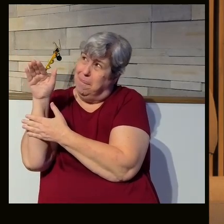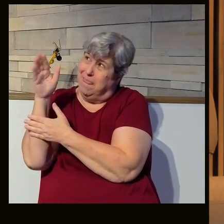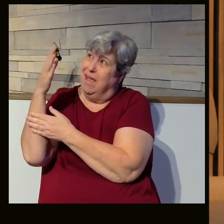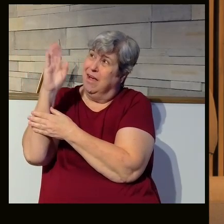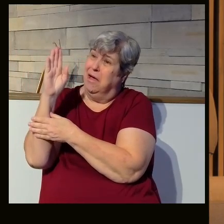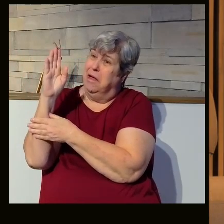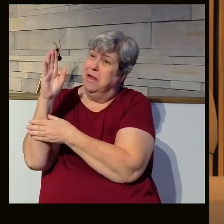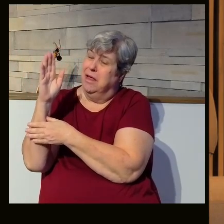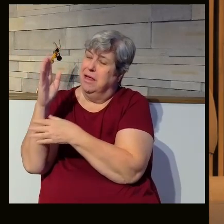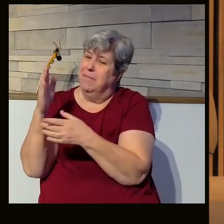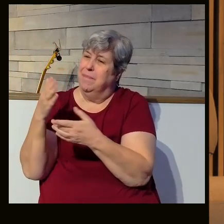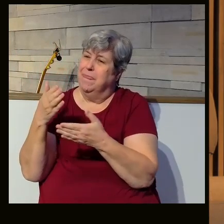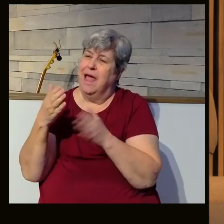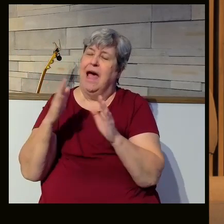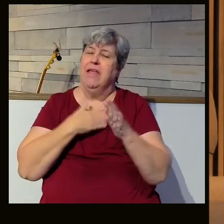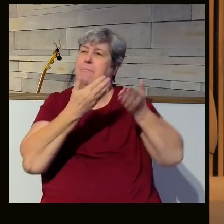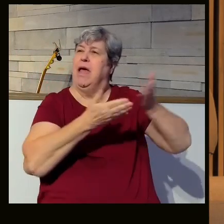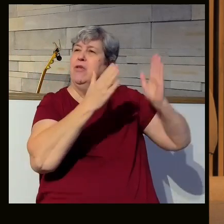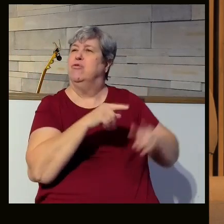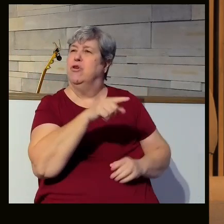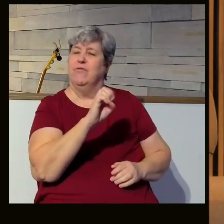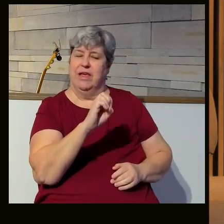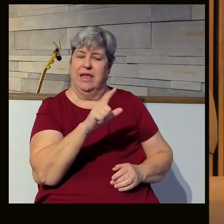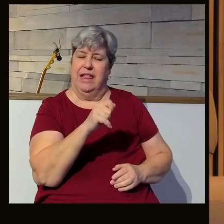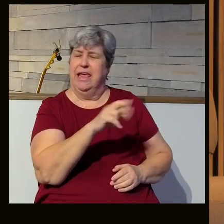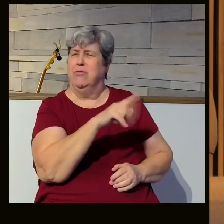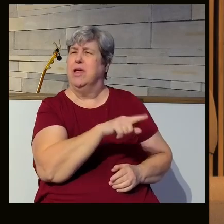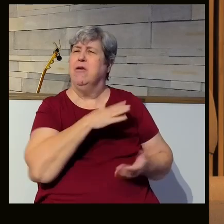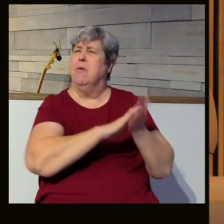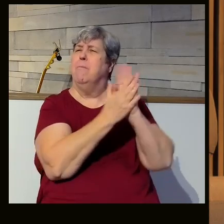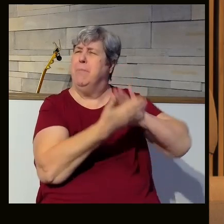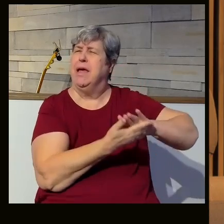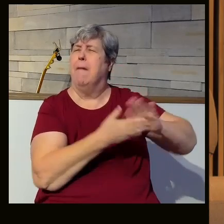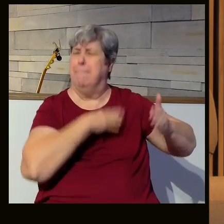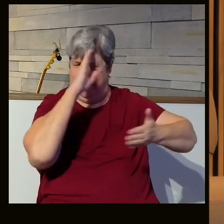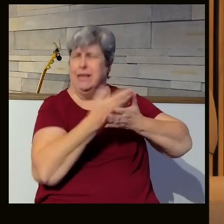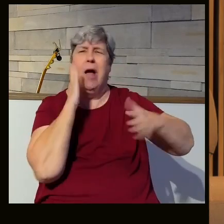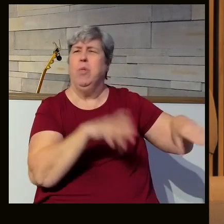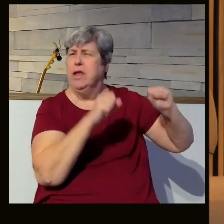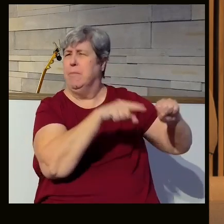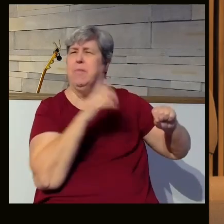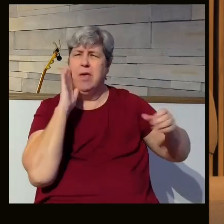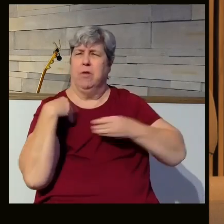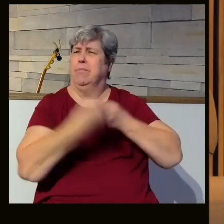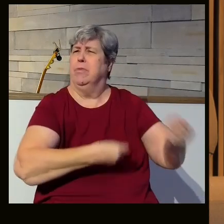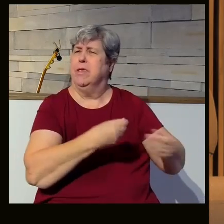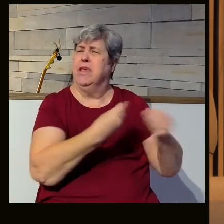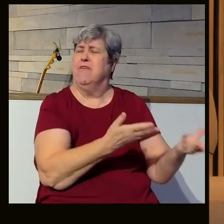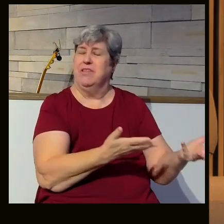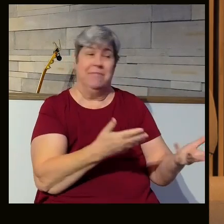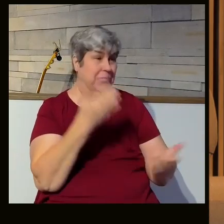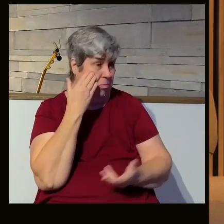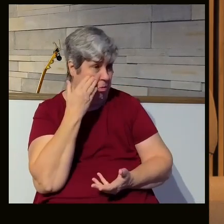God, I'll let Eliezer, my servant, become my son. He will inherit everything. And it is known in Abraham's